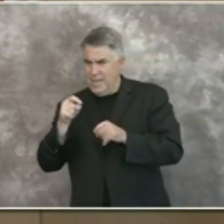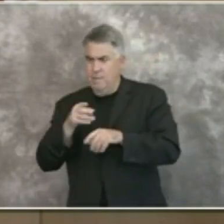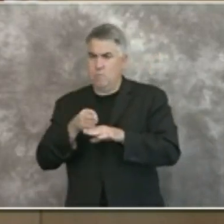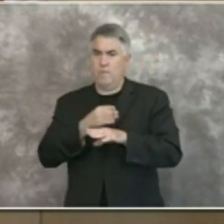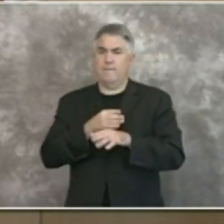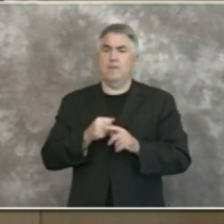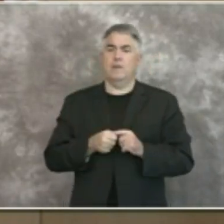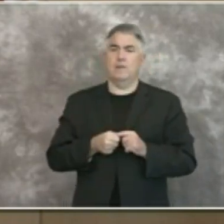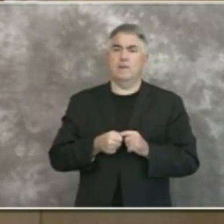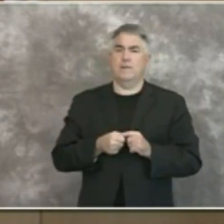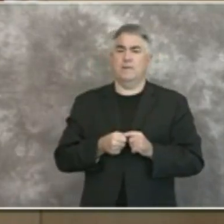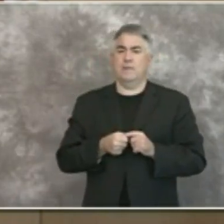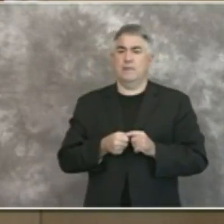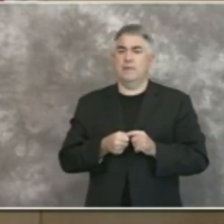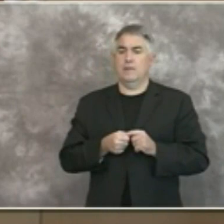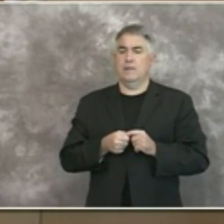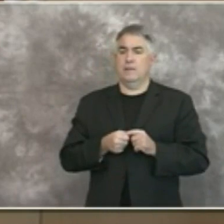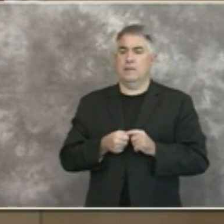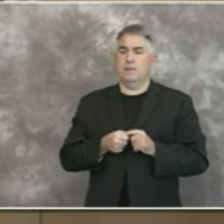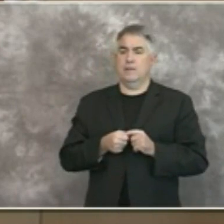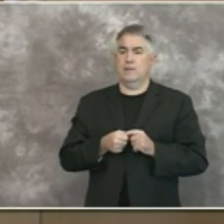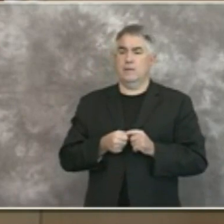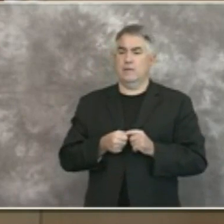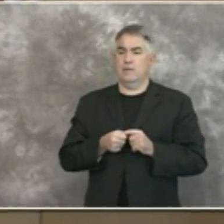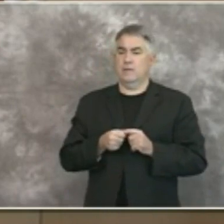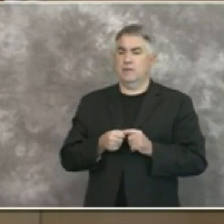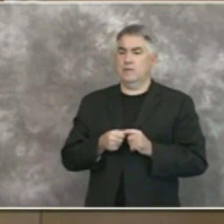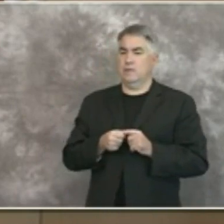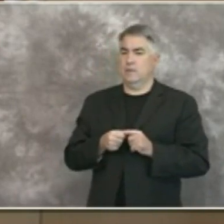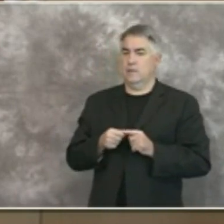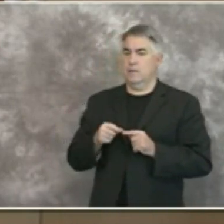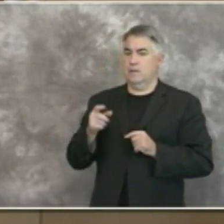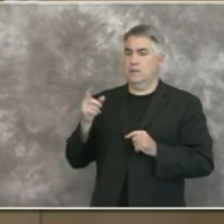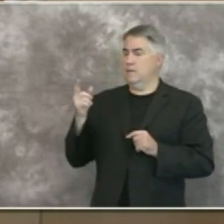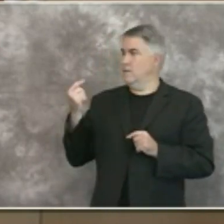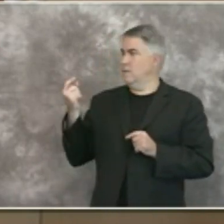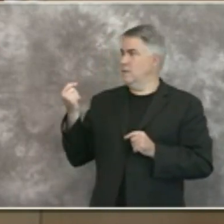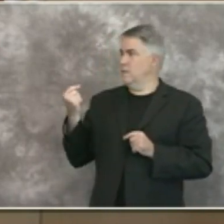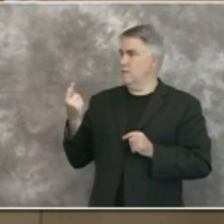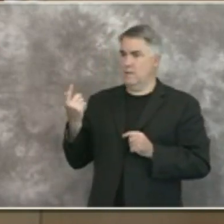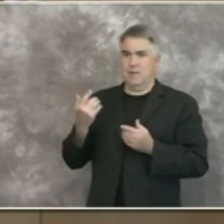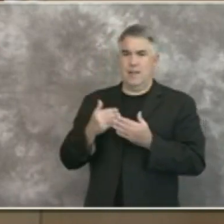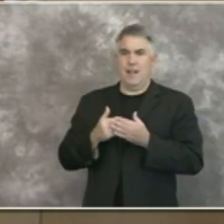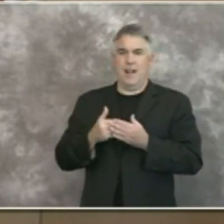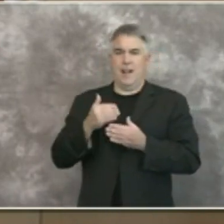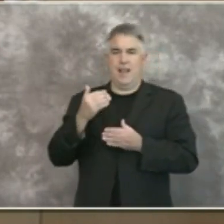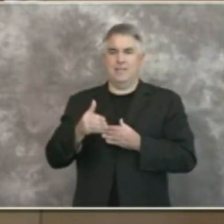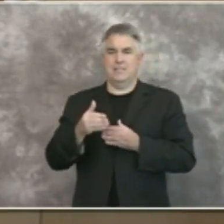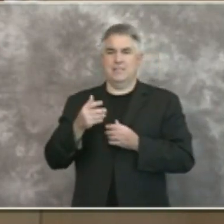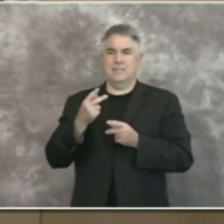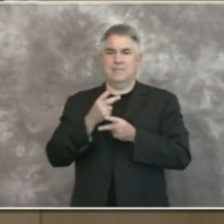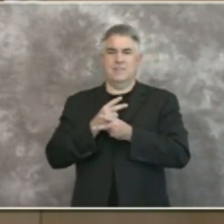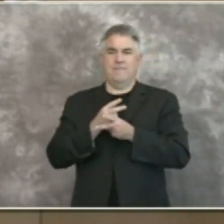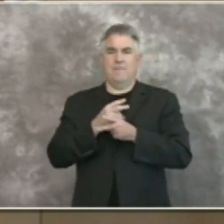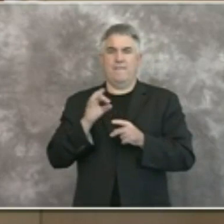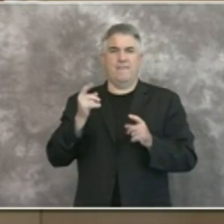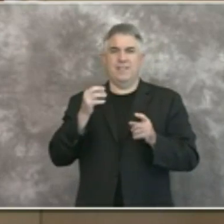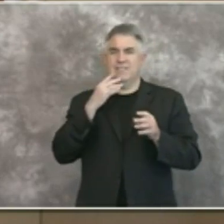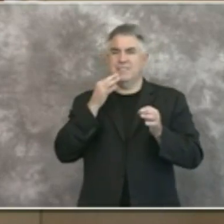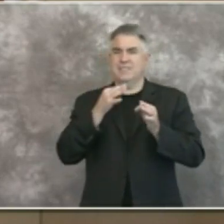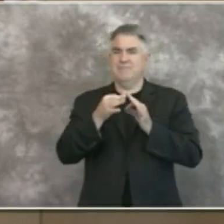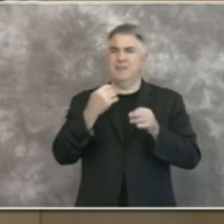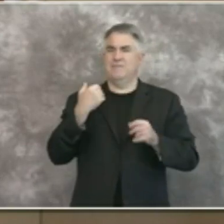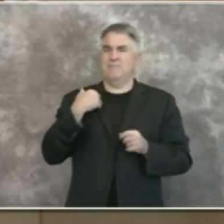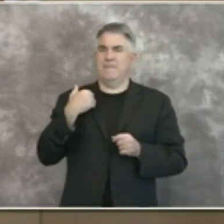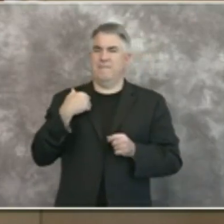that would be the next round so if you can show that again and i think the one that supervisor fletcher uh had